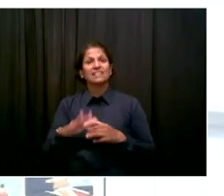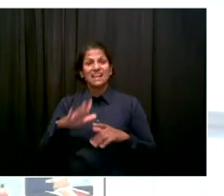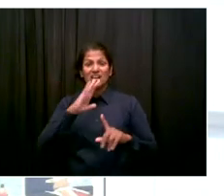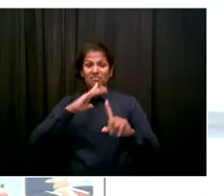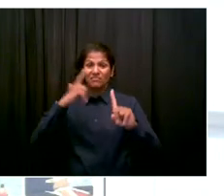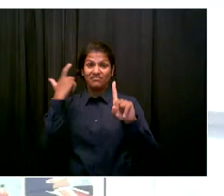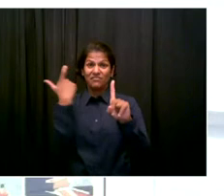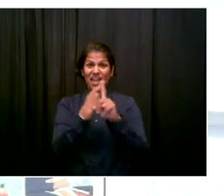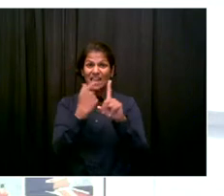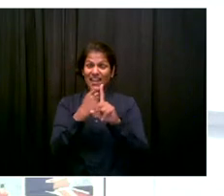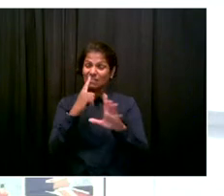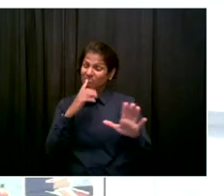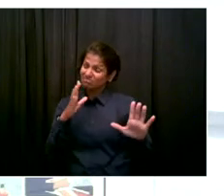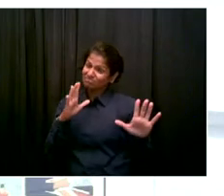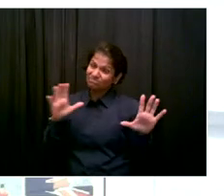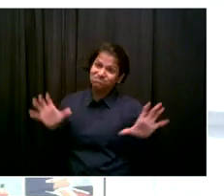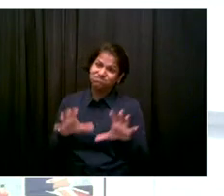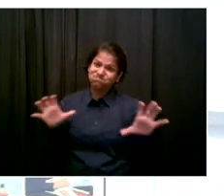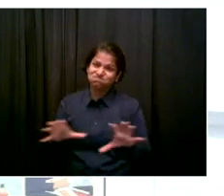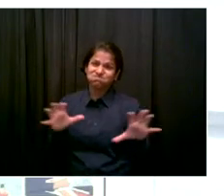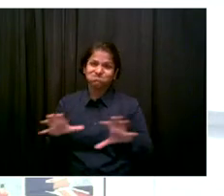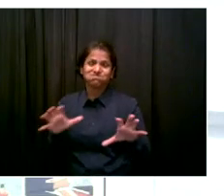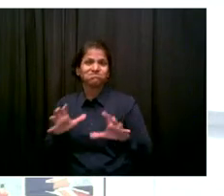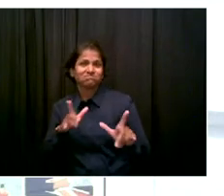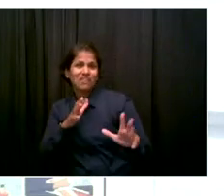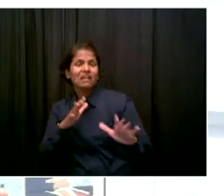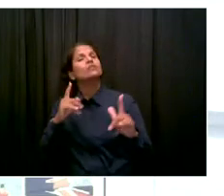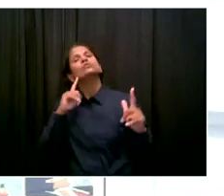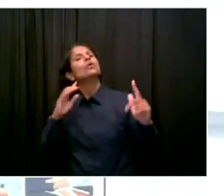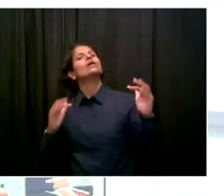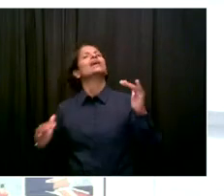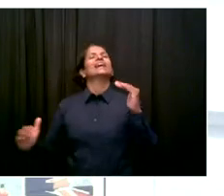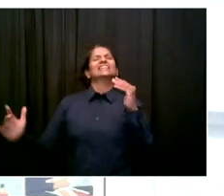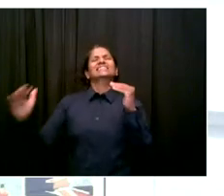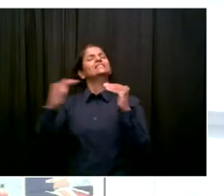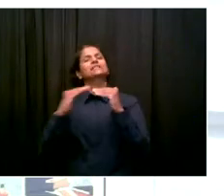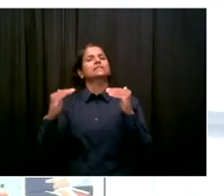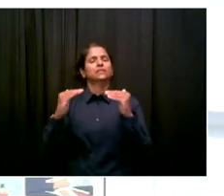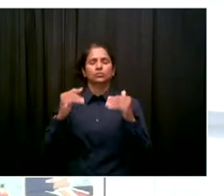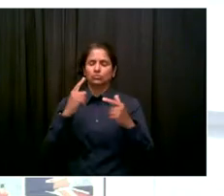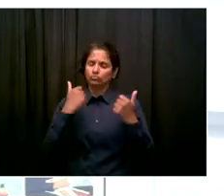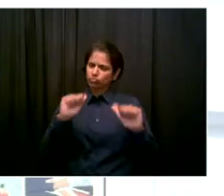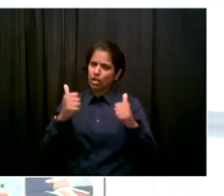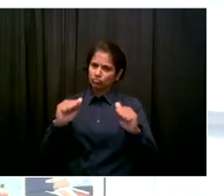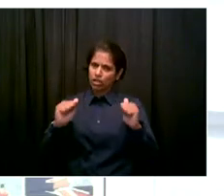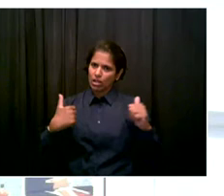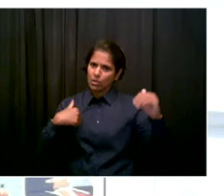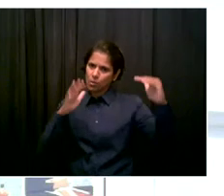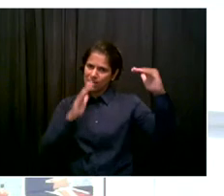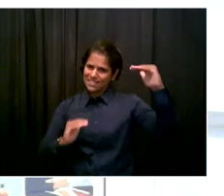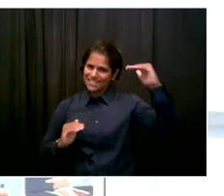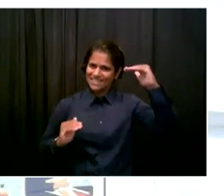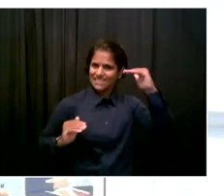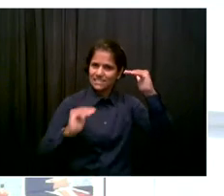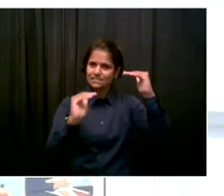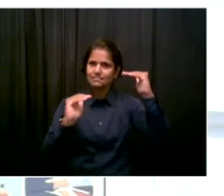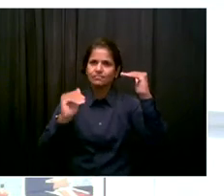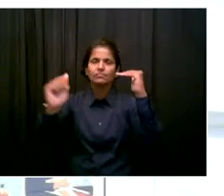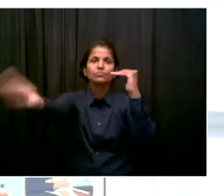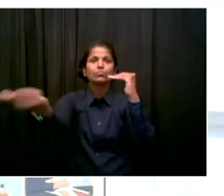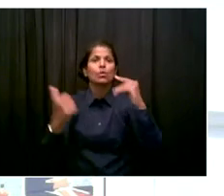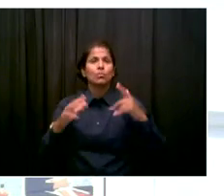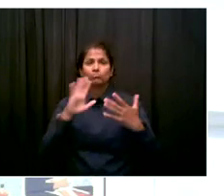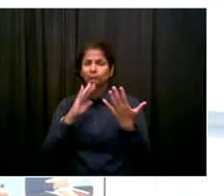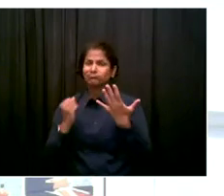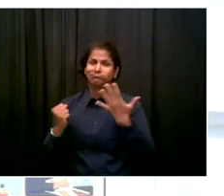But this phase of our vaccination campaign has revolved around convenience and conversations. Convenience